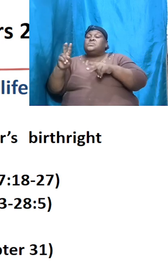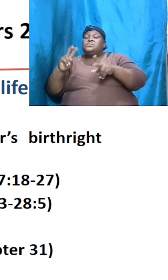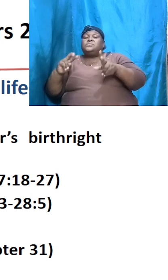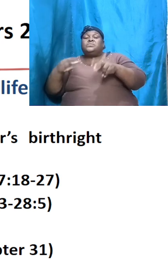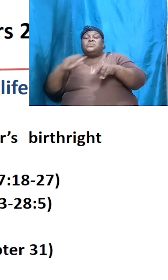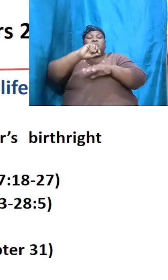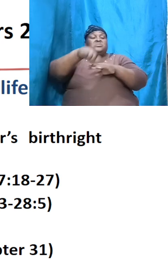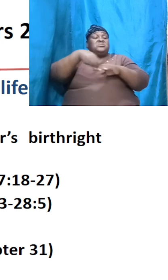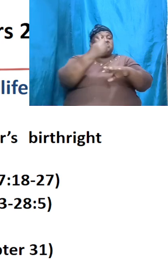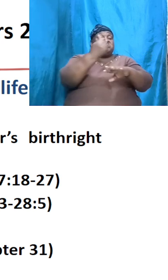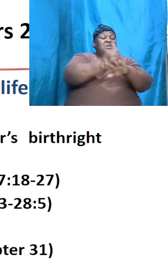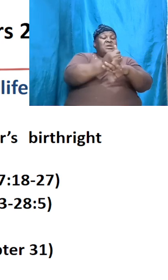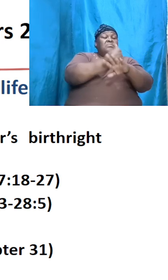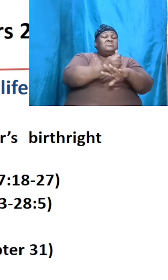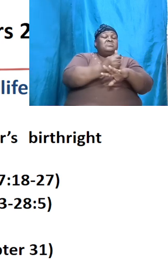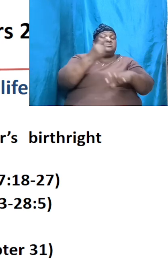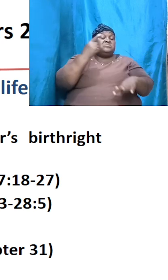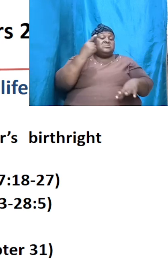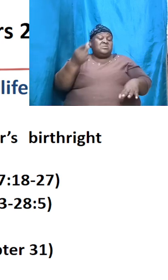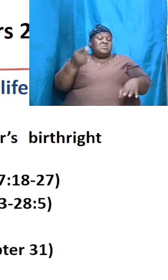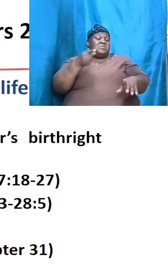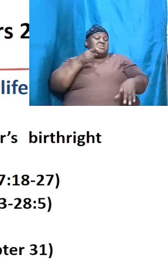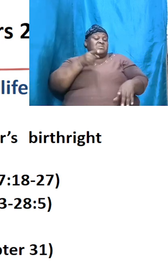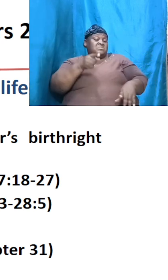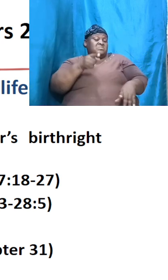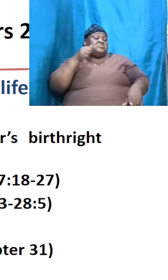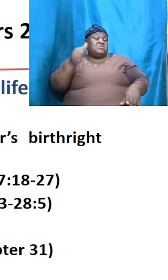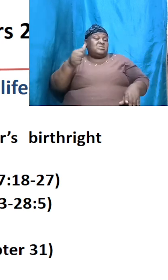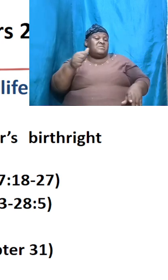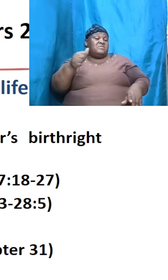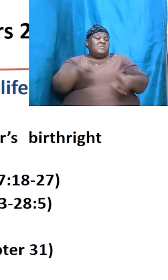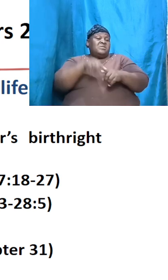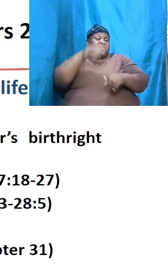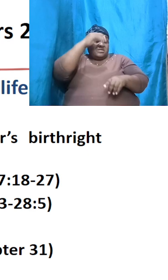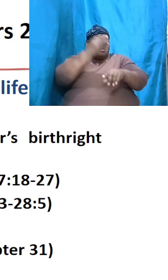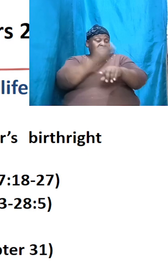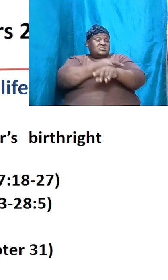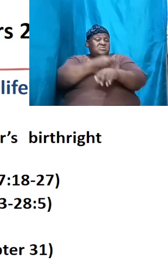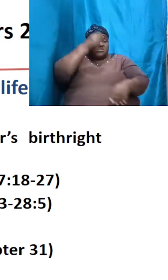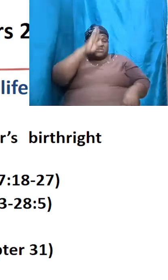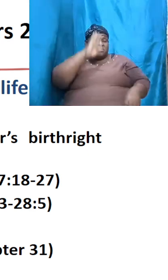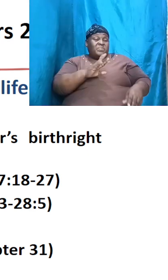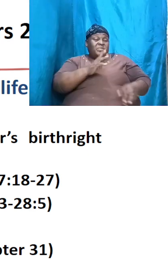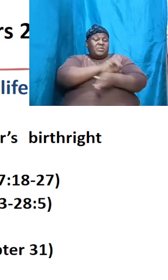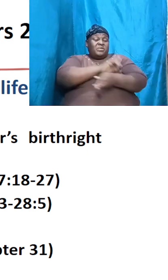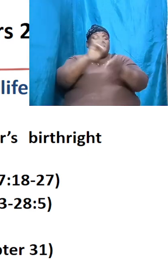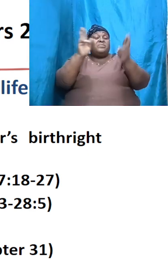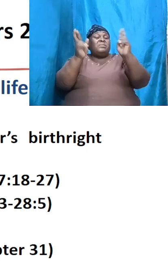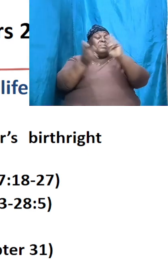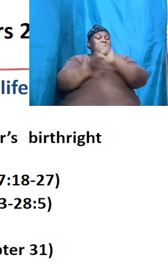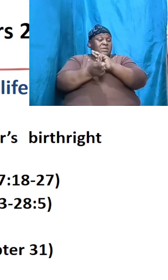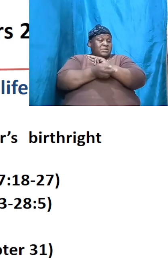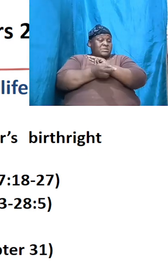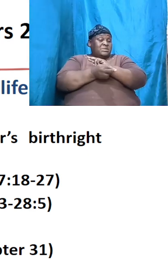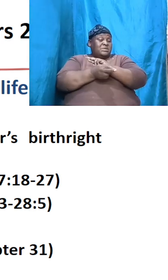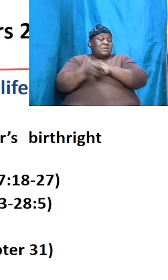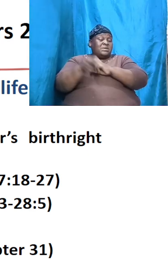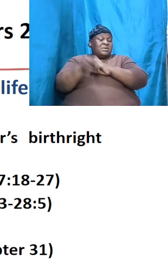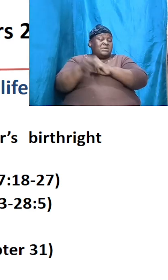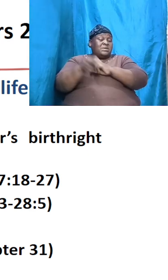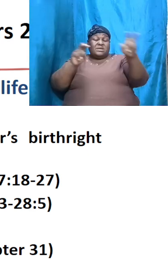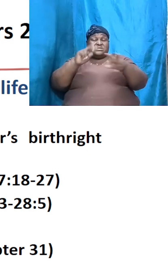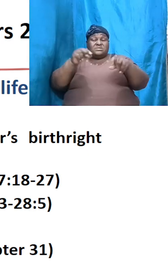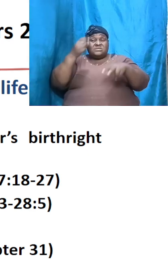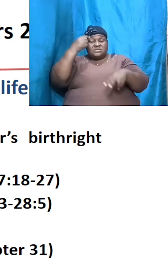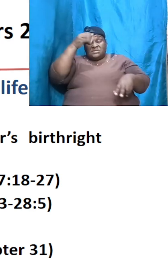establish himself as a son of God he became repentant and he started to seek after